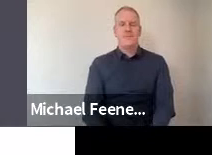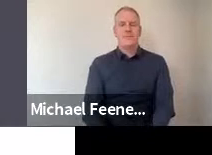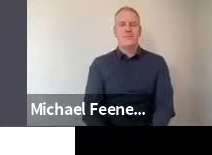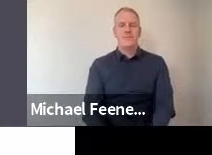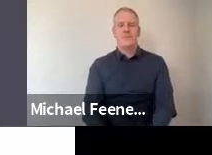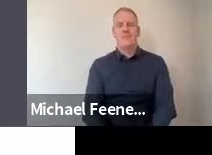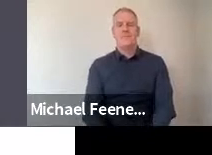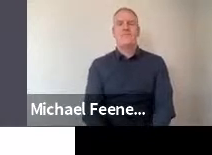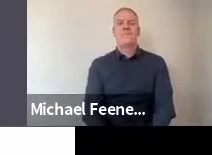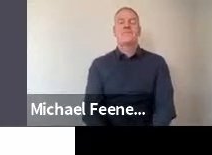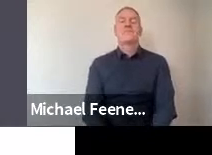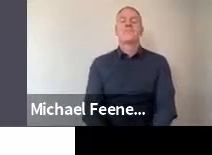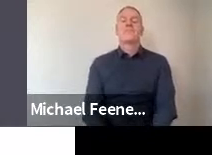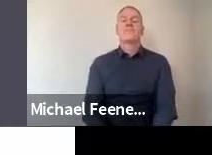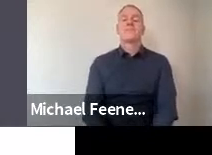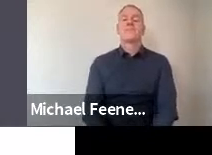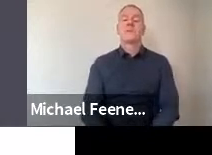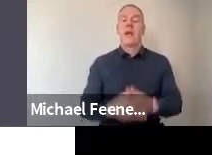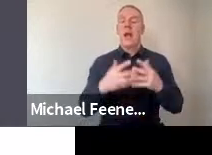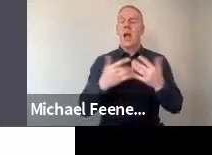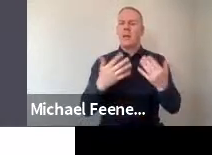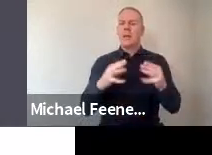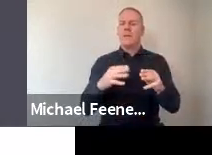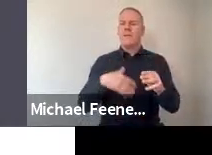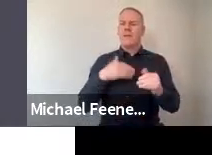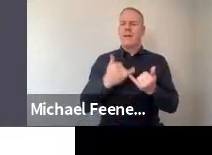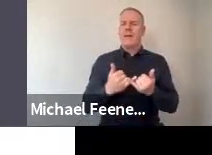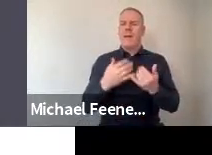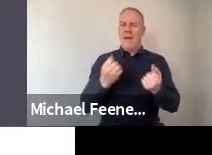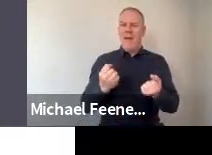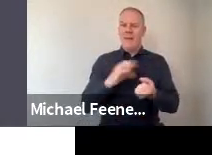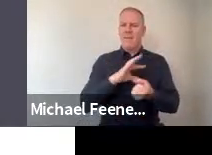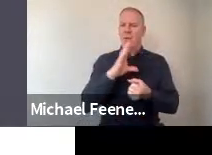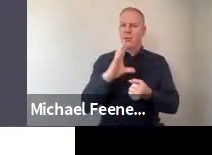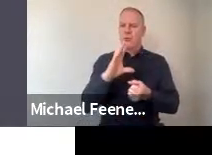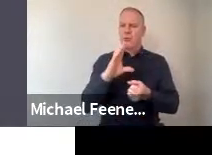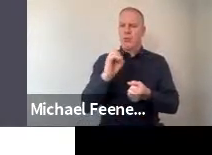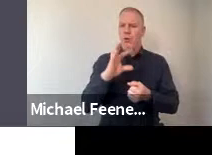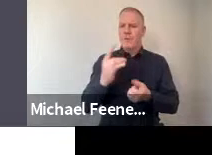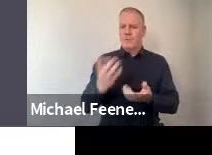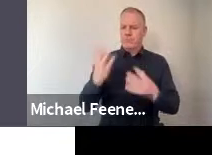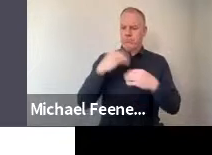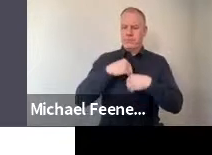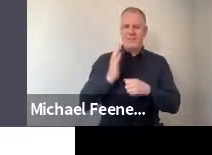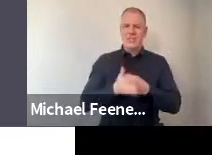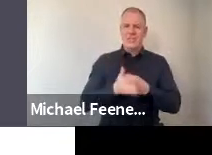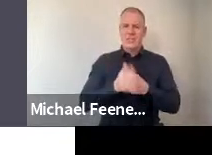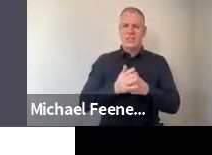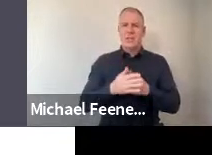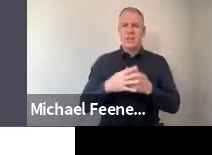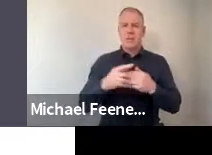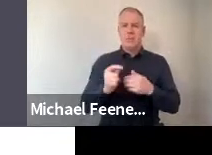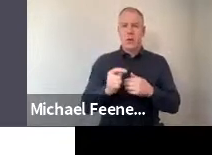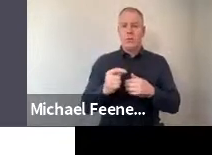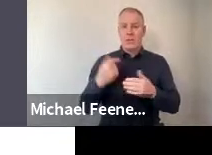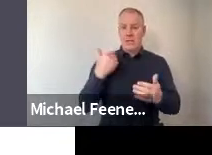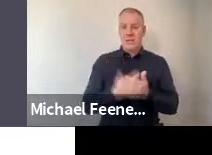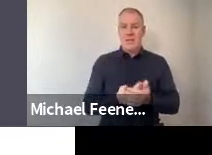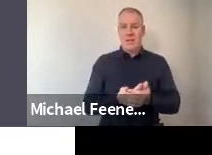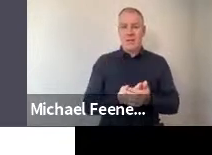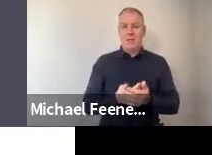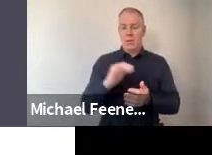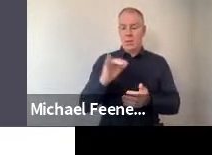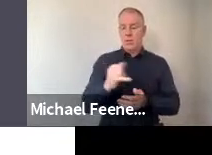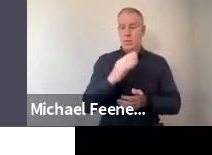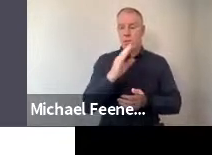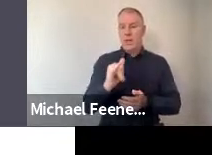And asked about how many people felt they had had COVID. Most people at this point, July